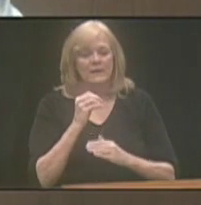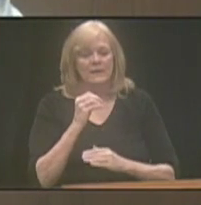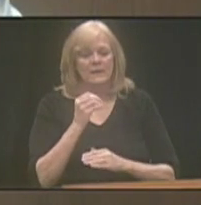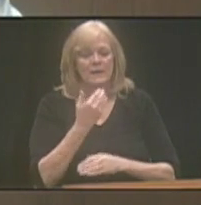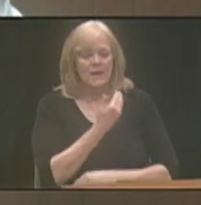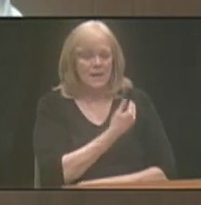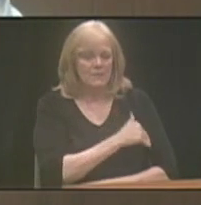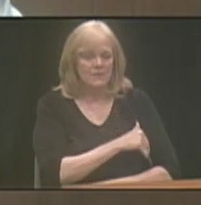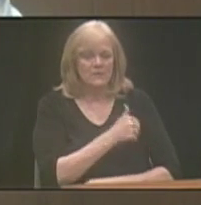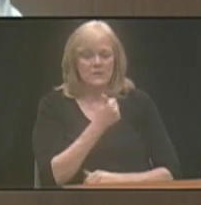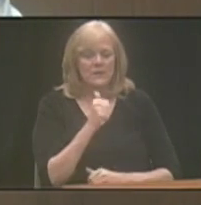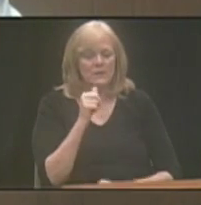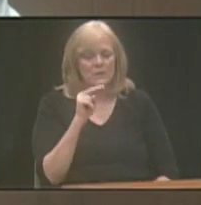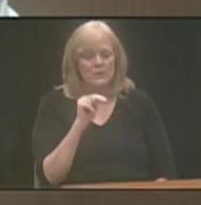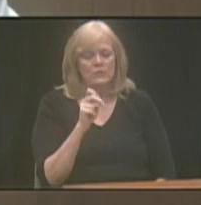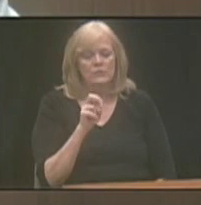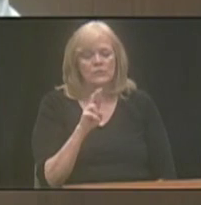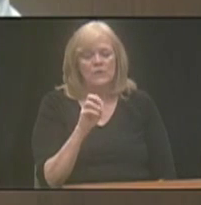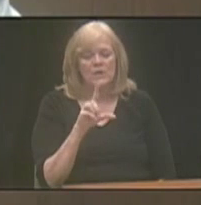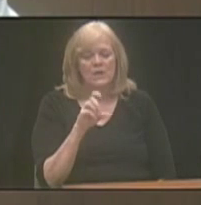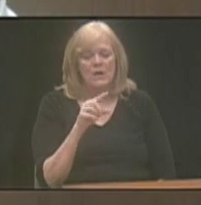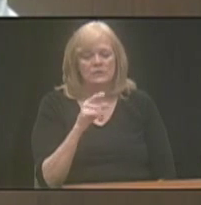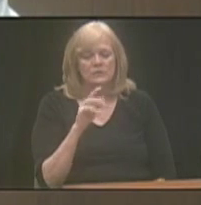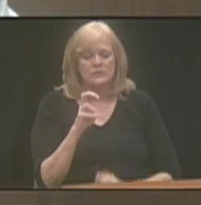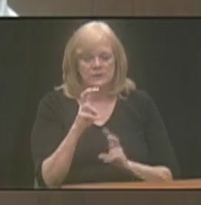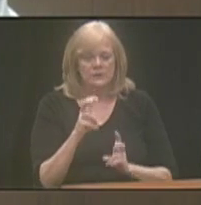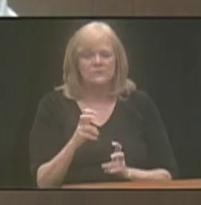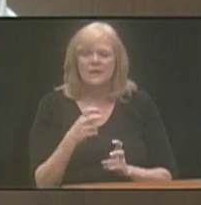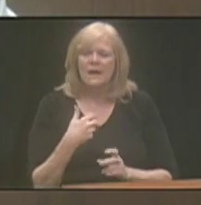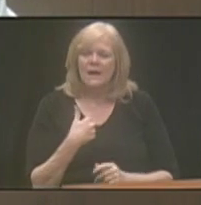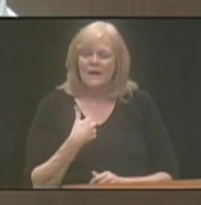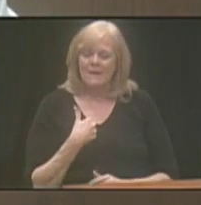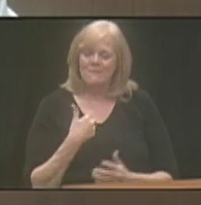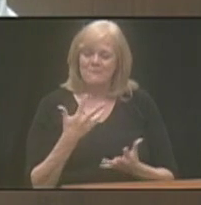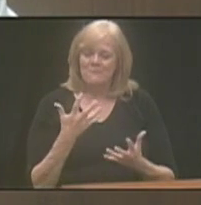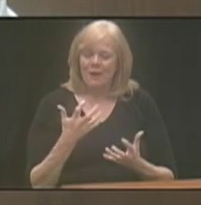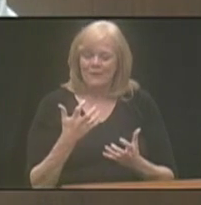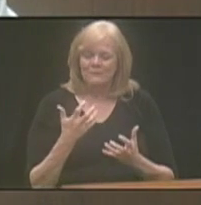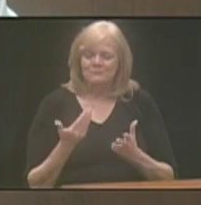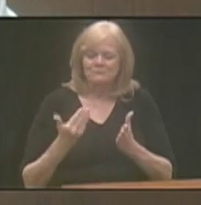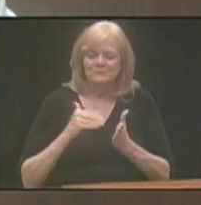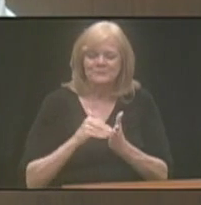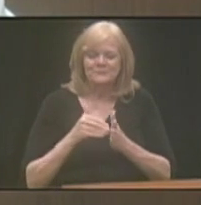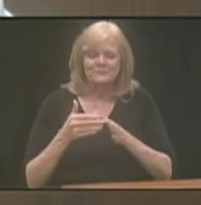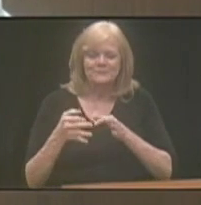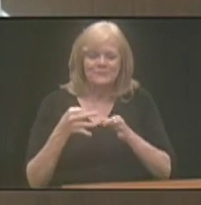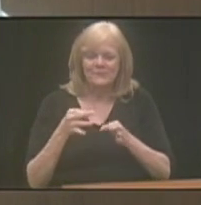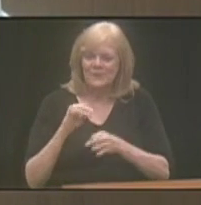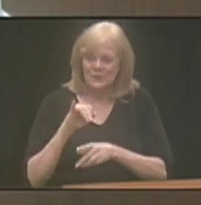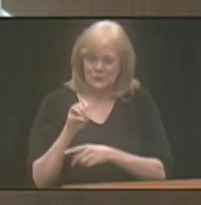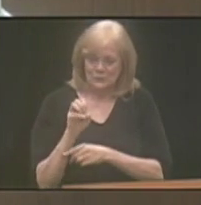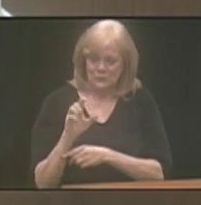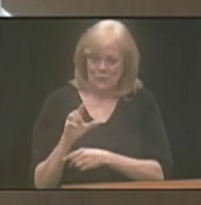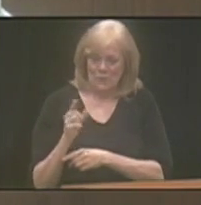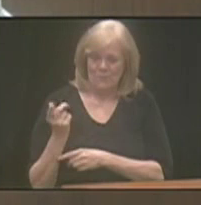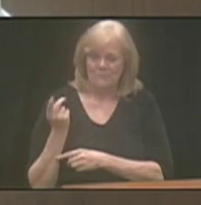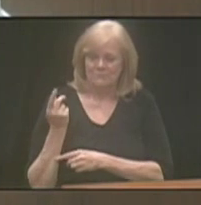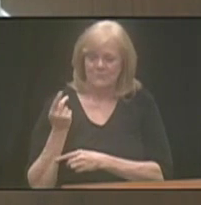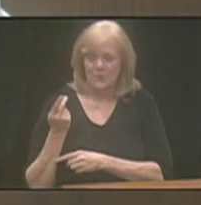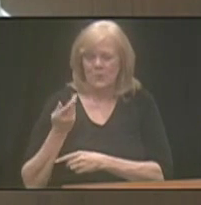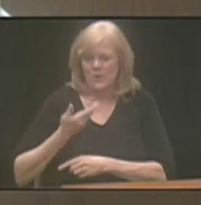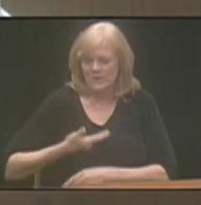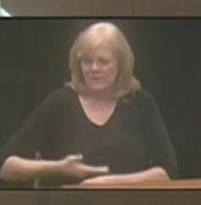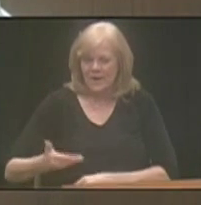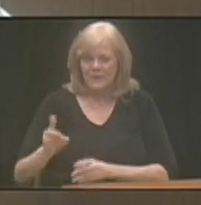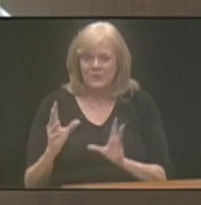as well as other neurological issues. So I wanted to just do a quick recap. Joel and I were invited to a